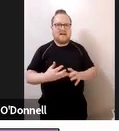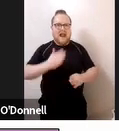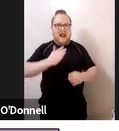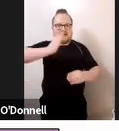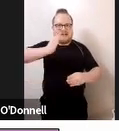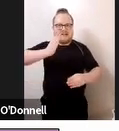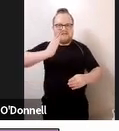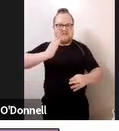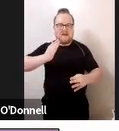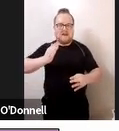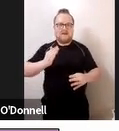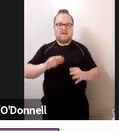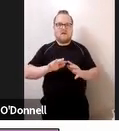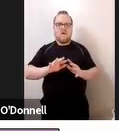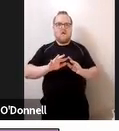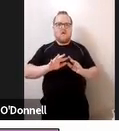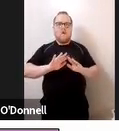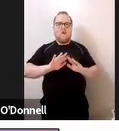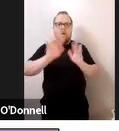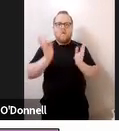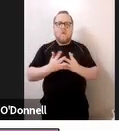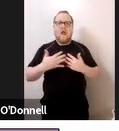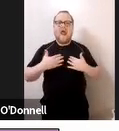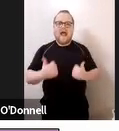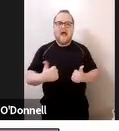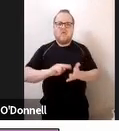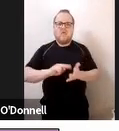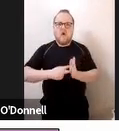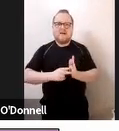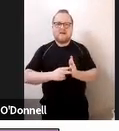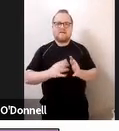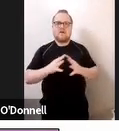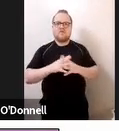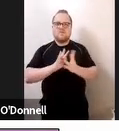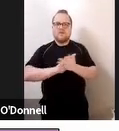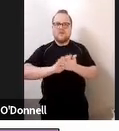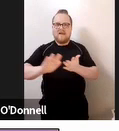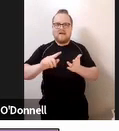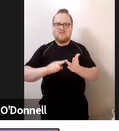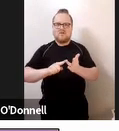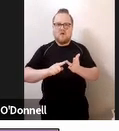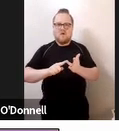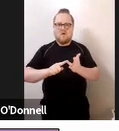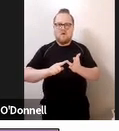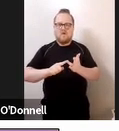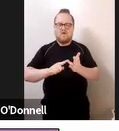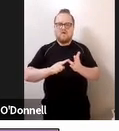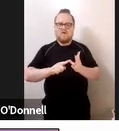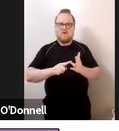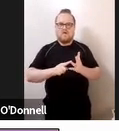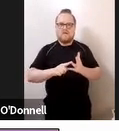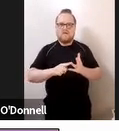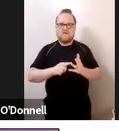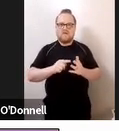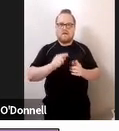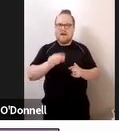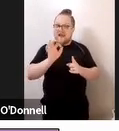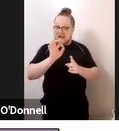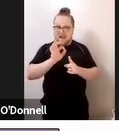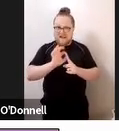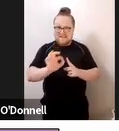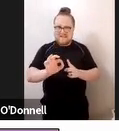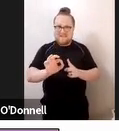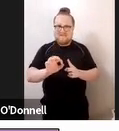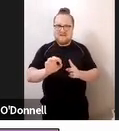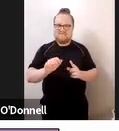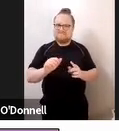international classification of functioning disability and health even that was find limited when used as a